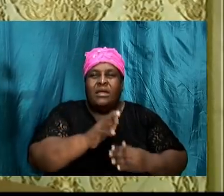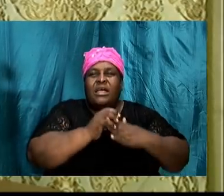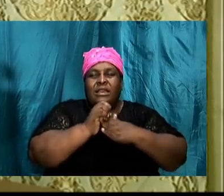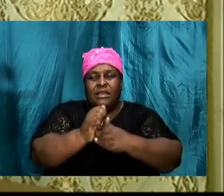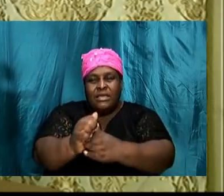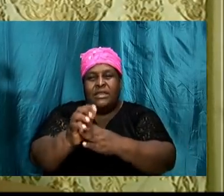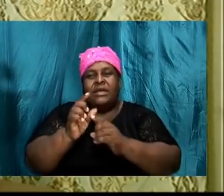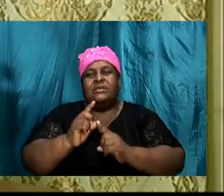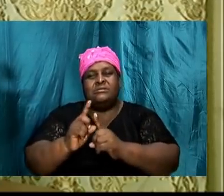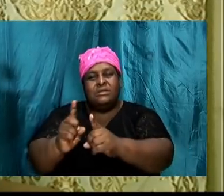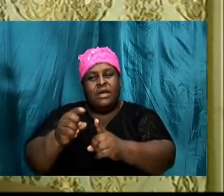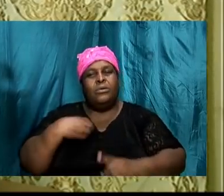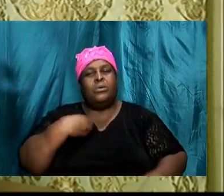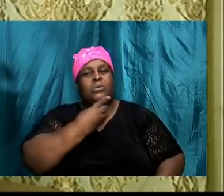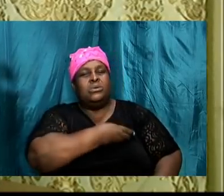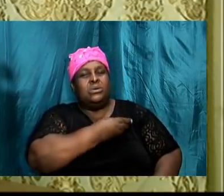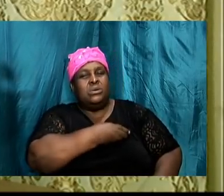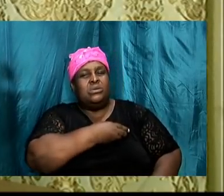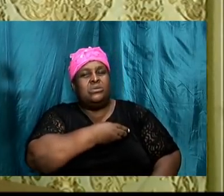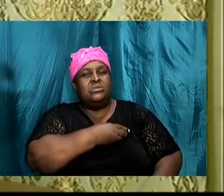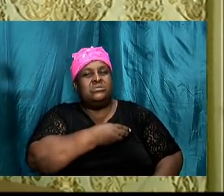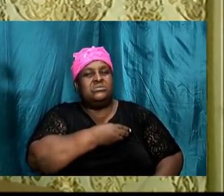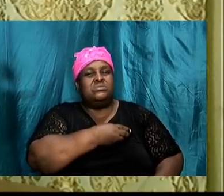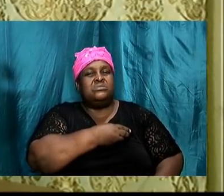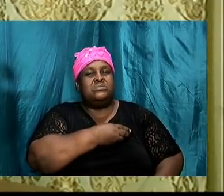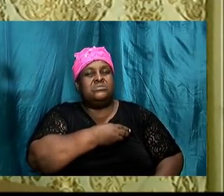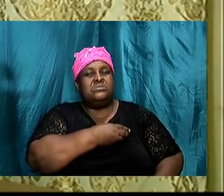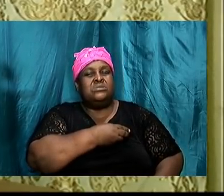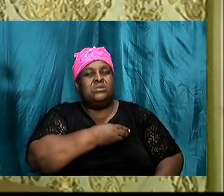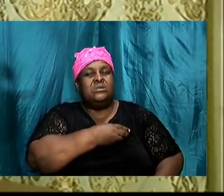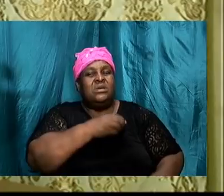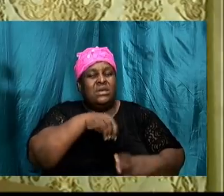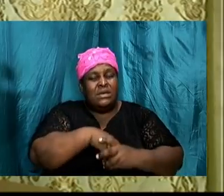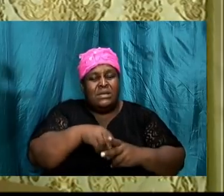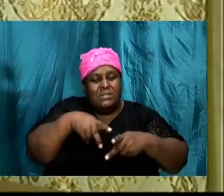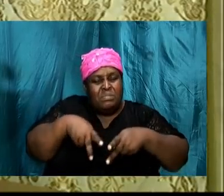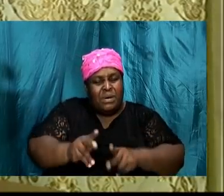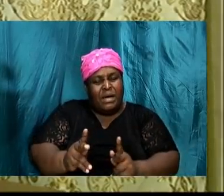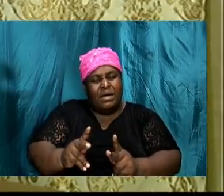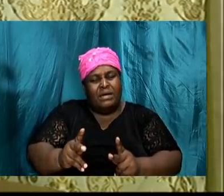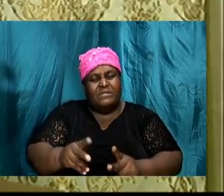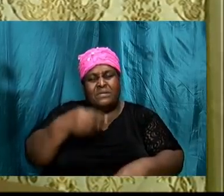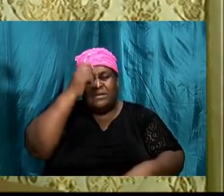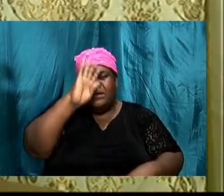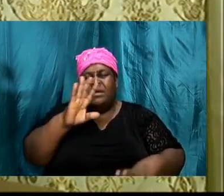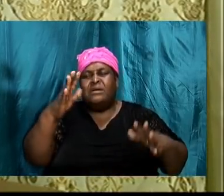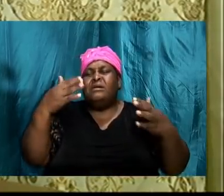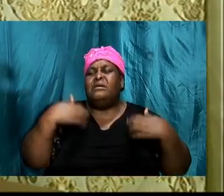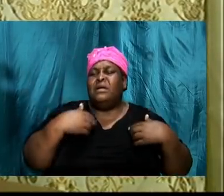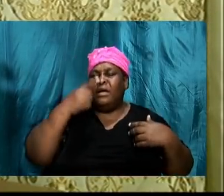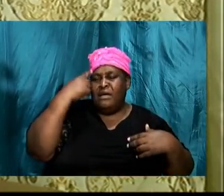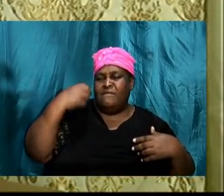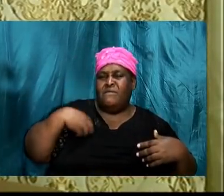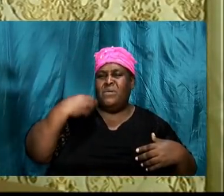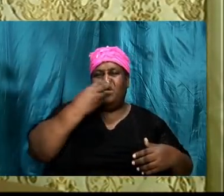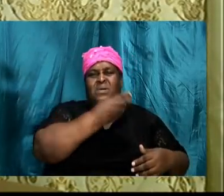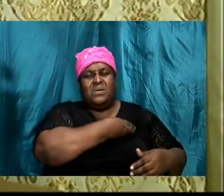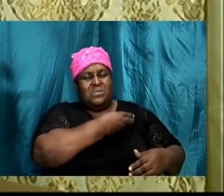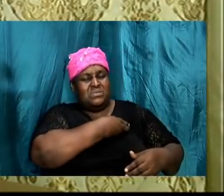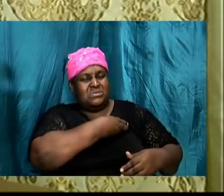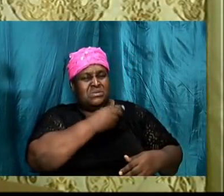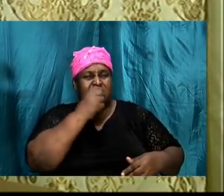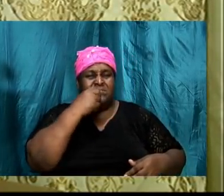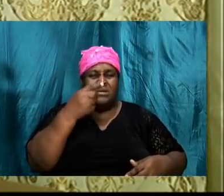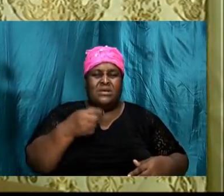direct us along the path that He has for us. We quote the scripture last week, and we are going to quote it again this week.